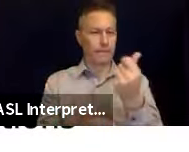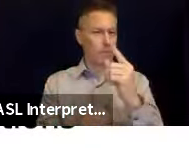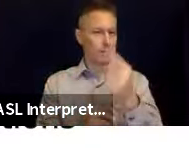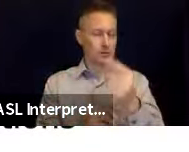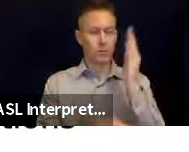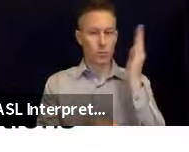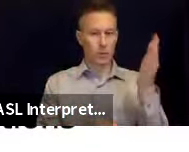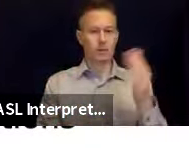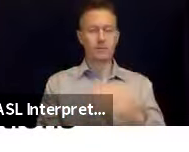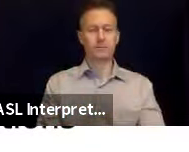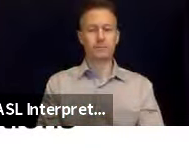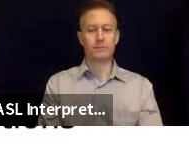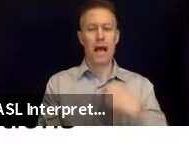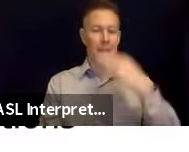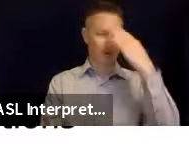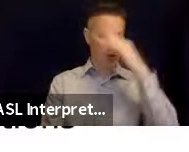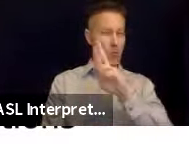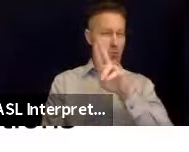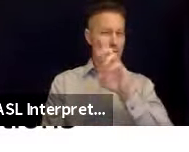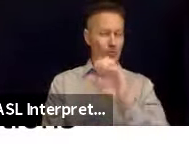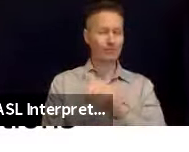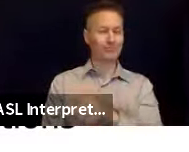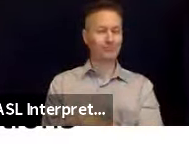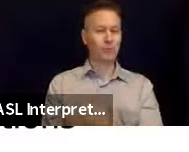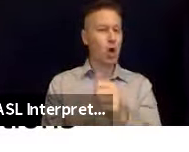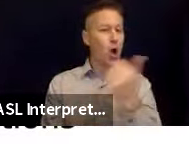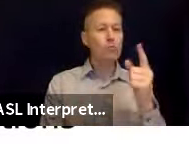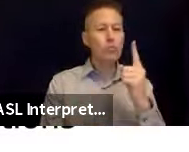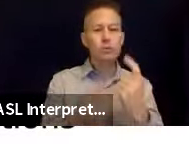I know Bruce. Any other questions?